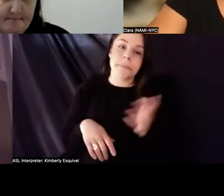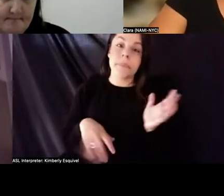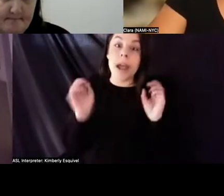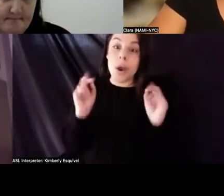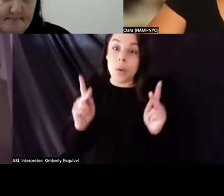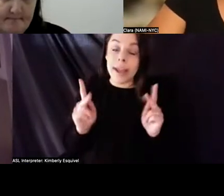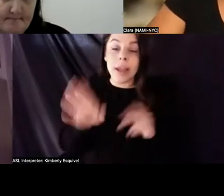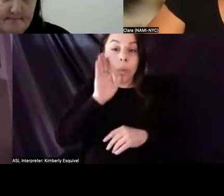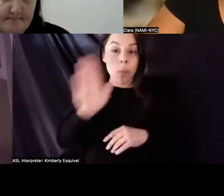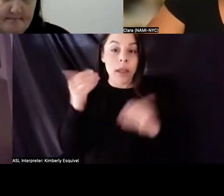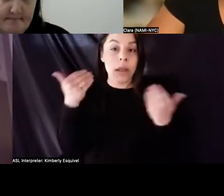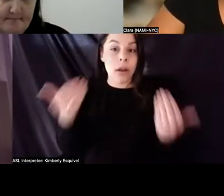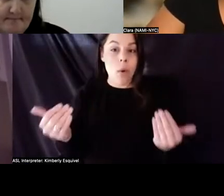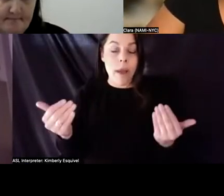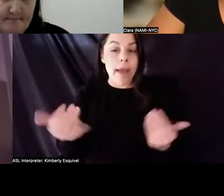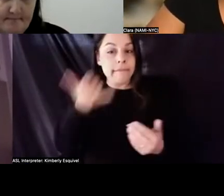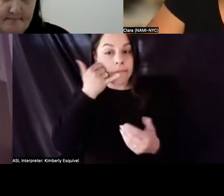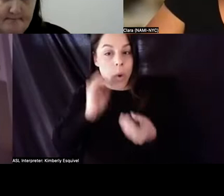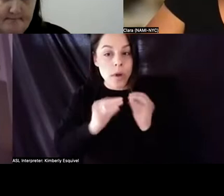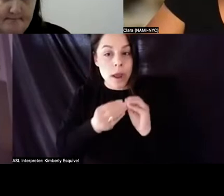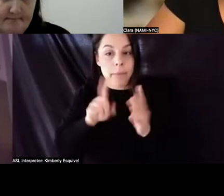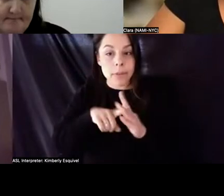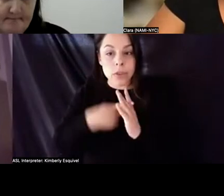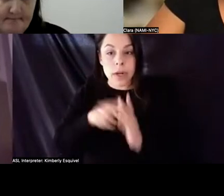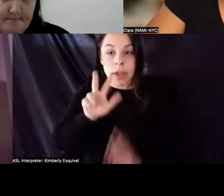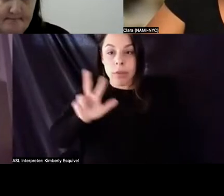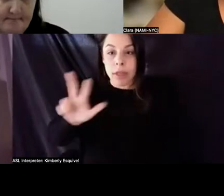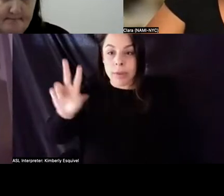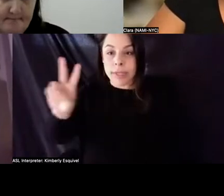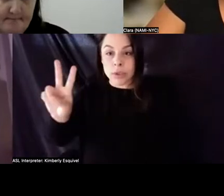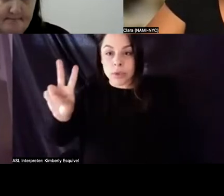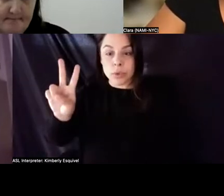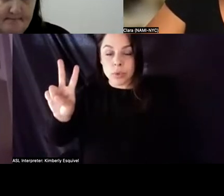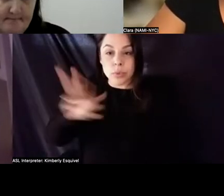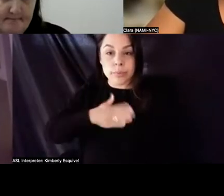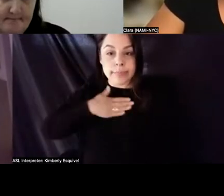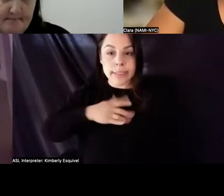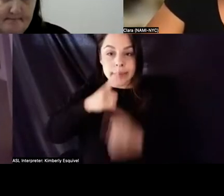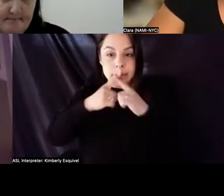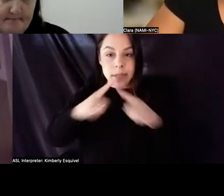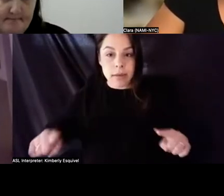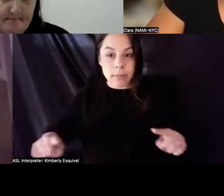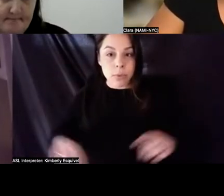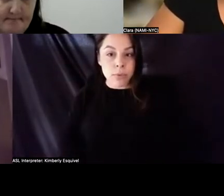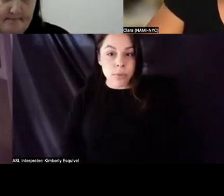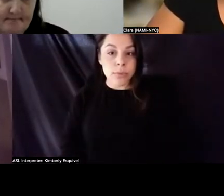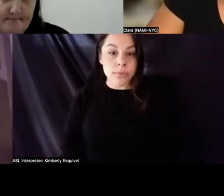okay. I'm going to go ahead. So the phone number starting with three, three, two, I'm going to go ahead and ask you to unmute. Um,